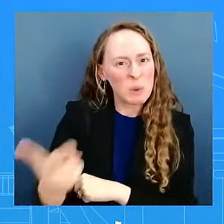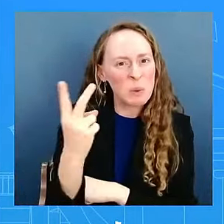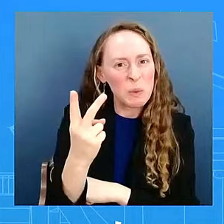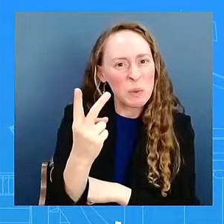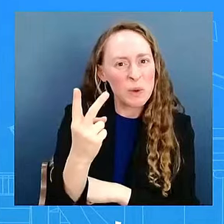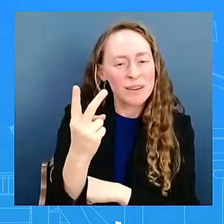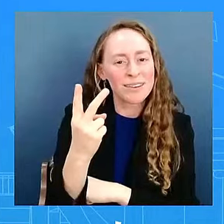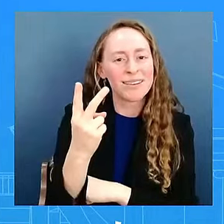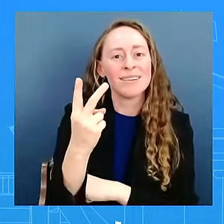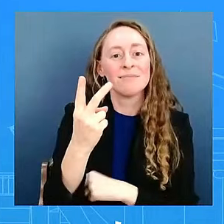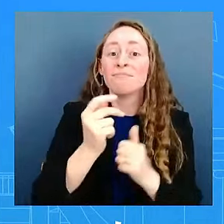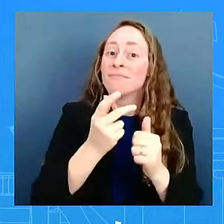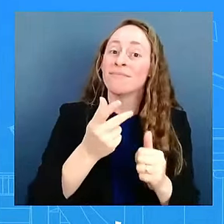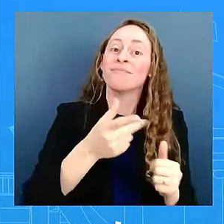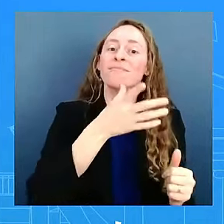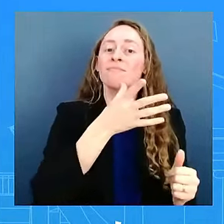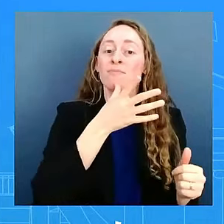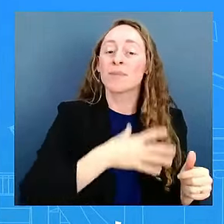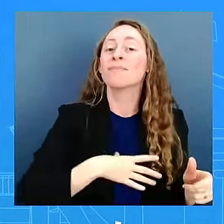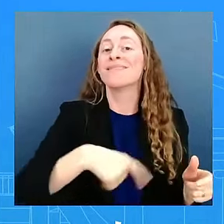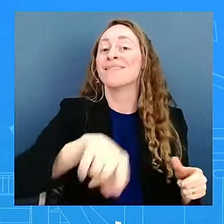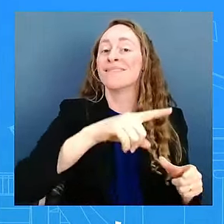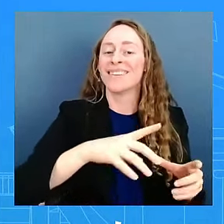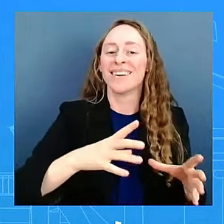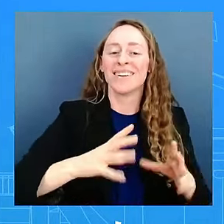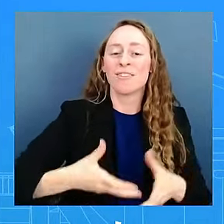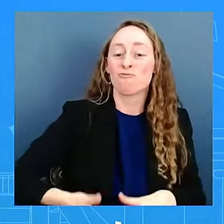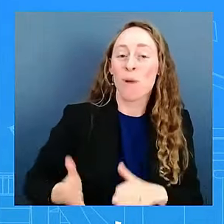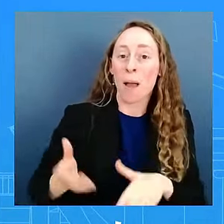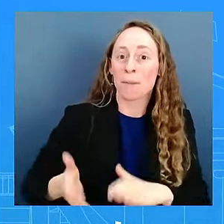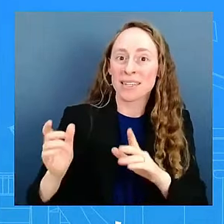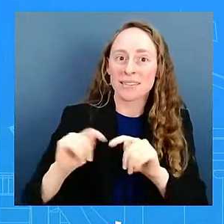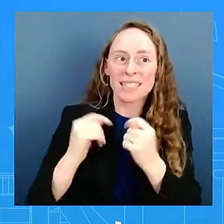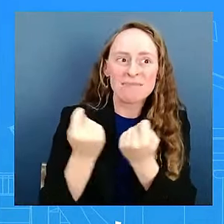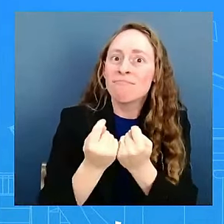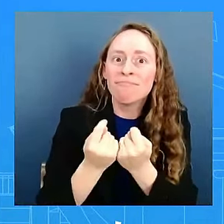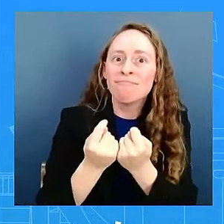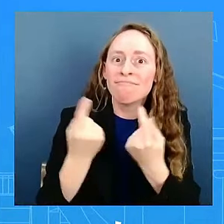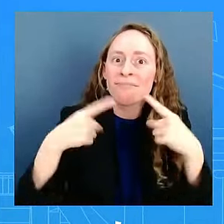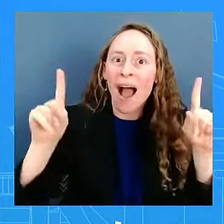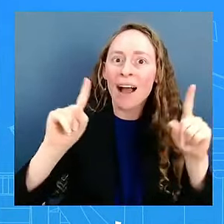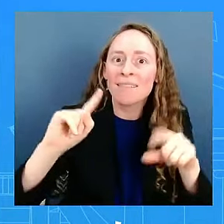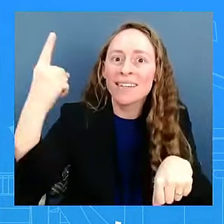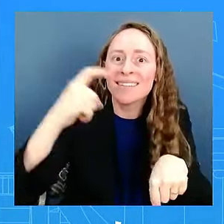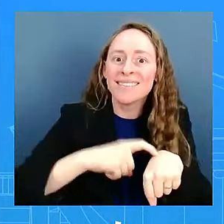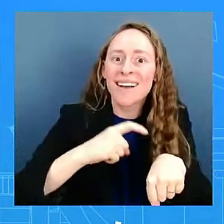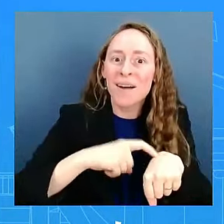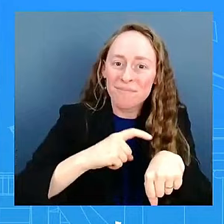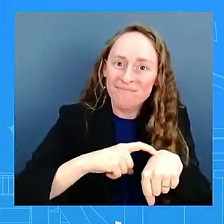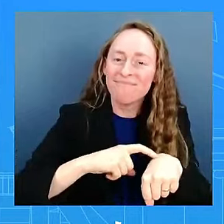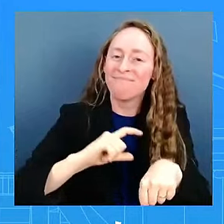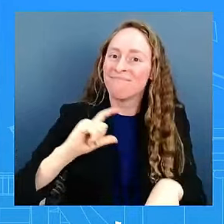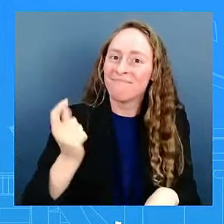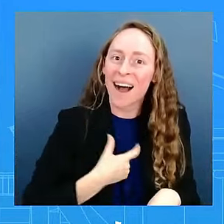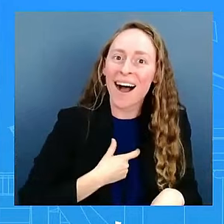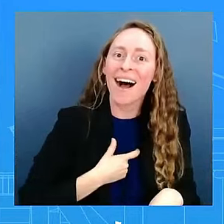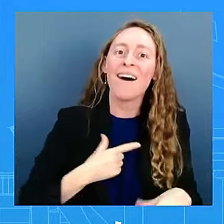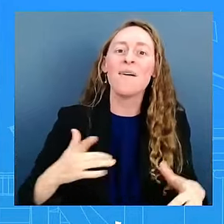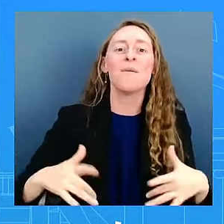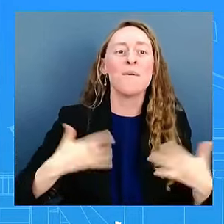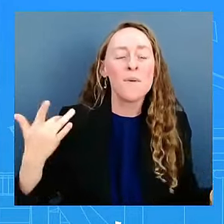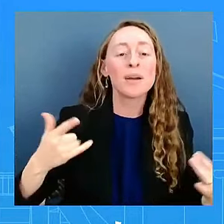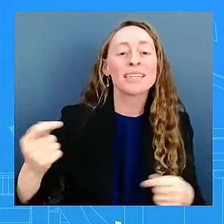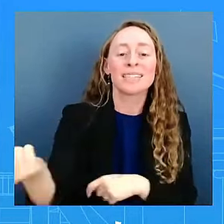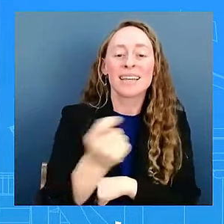first ever Olympic medal with an incredible win. From tennis, soccer, and basketball to fencing, track, and